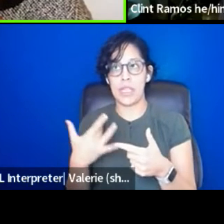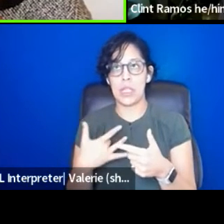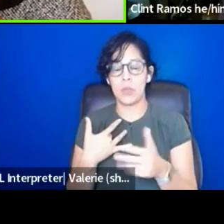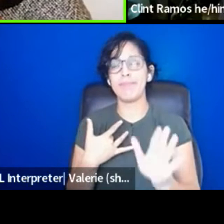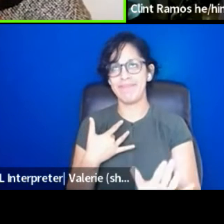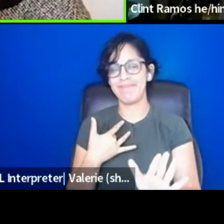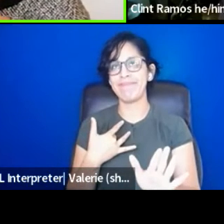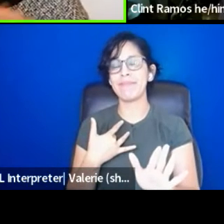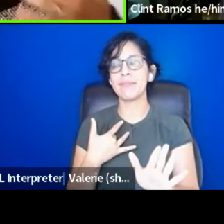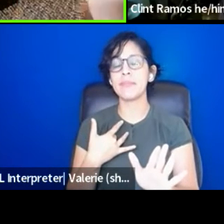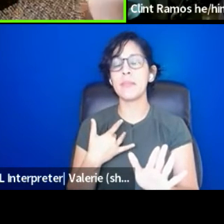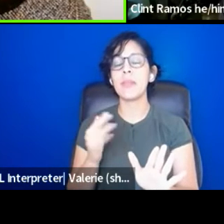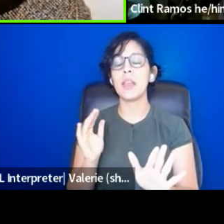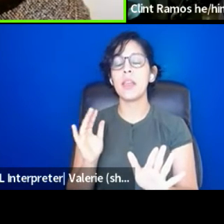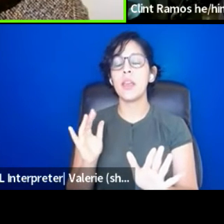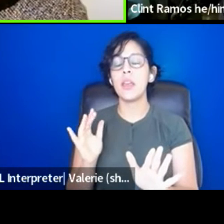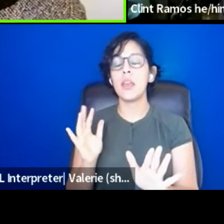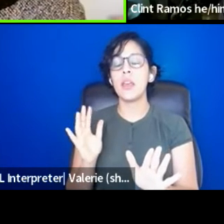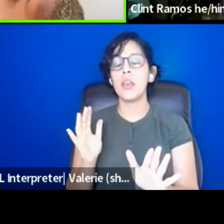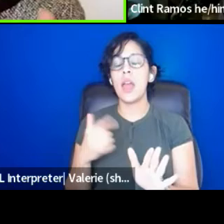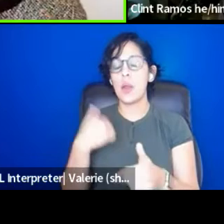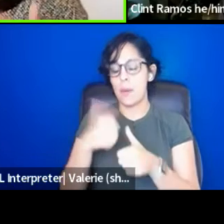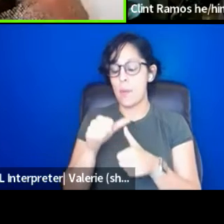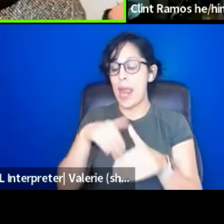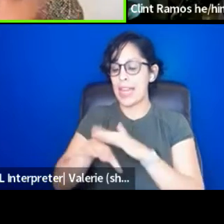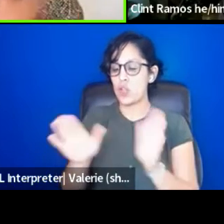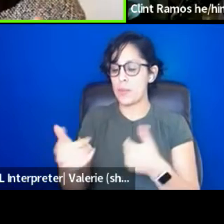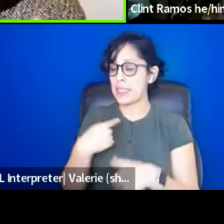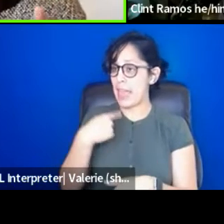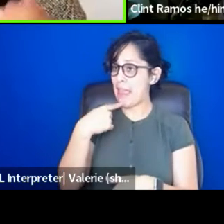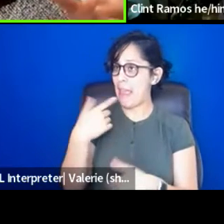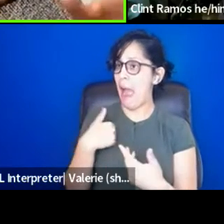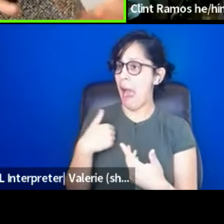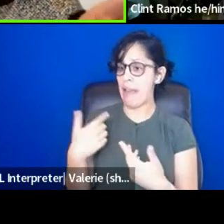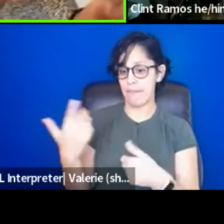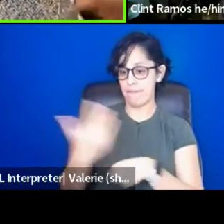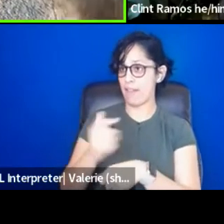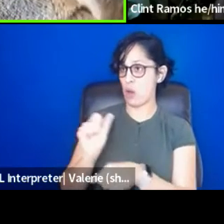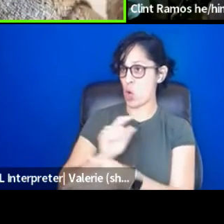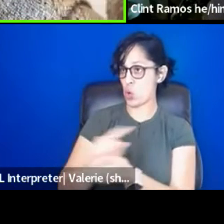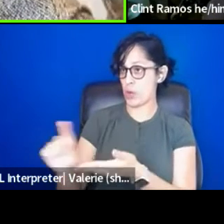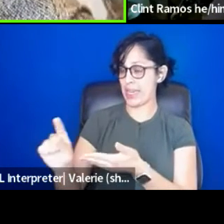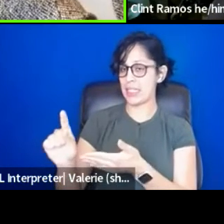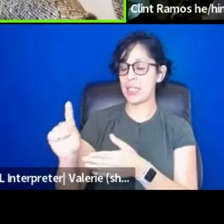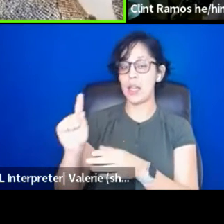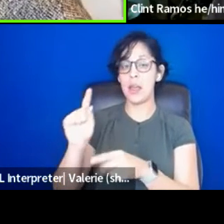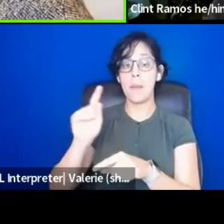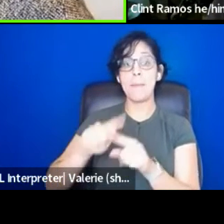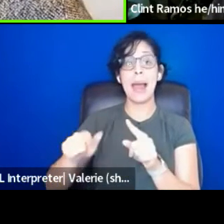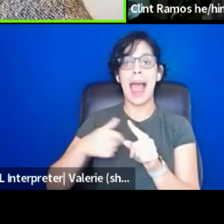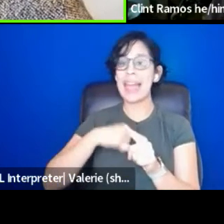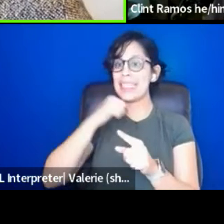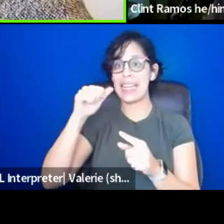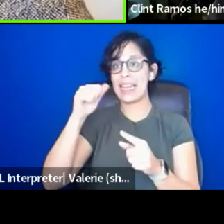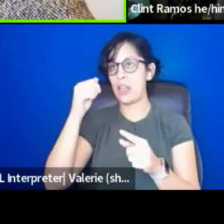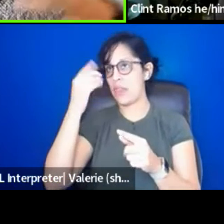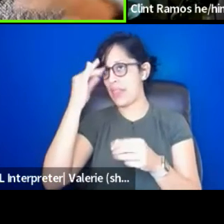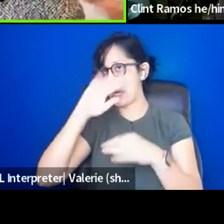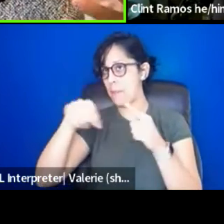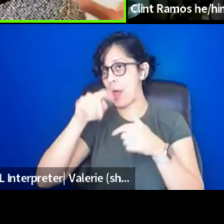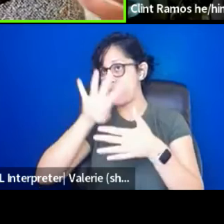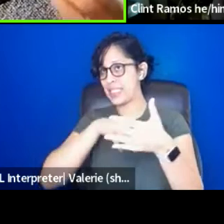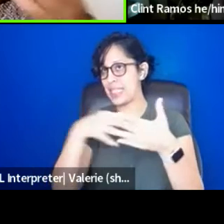on, I came into a room saying, you know, I do five-day work weeks. And I didn't look at the schedule all the way down to tech.